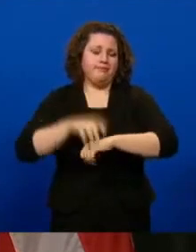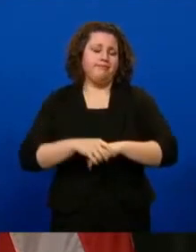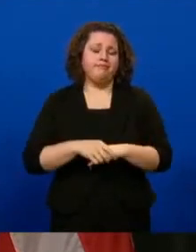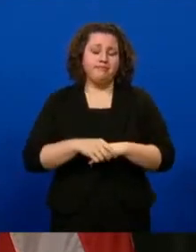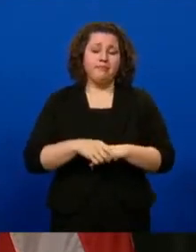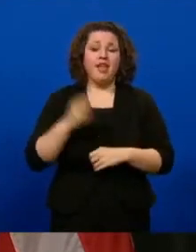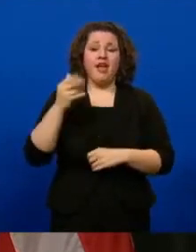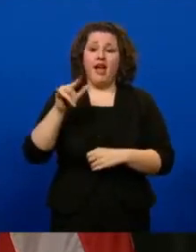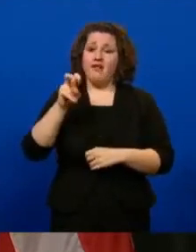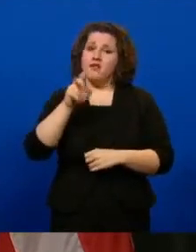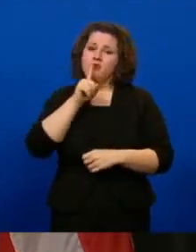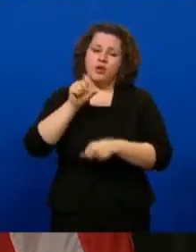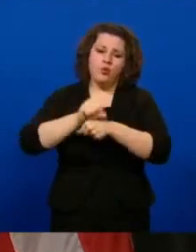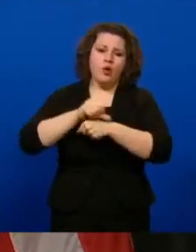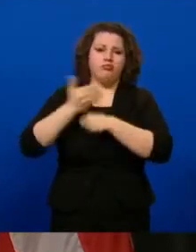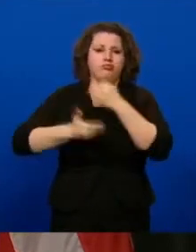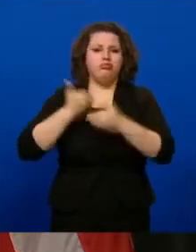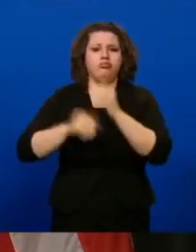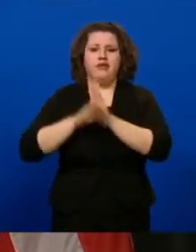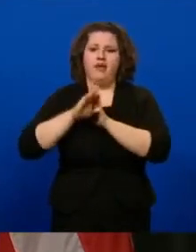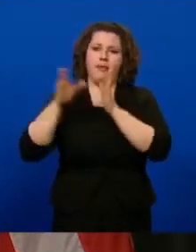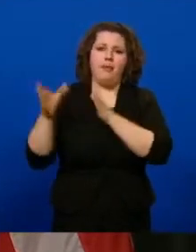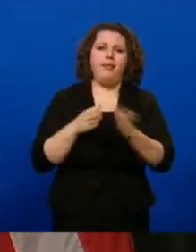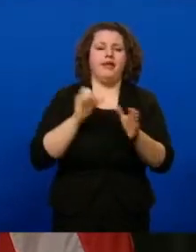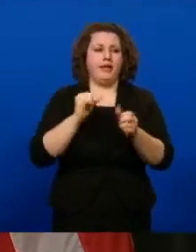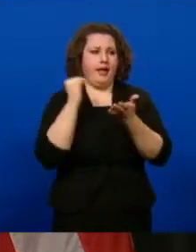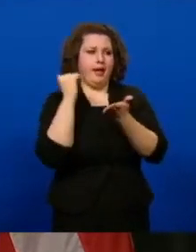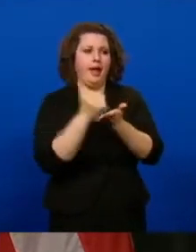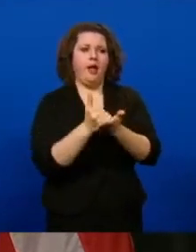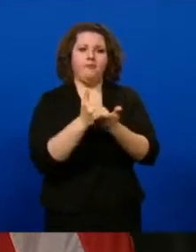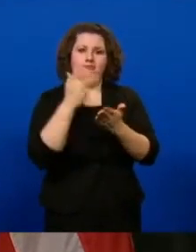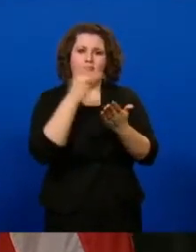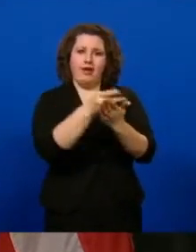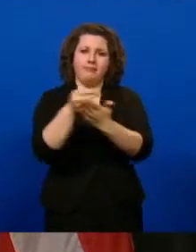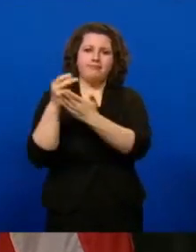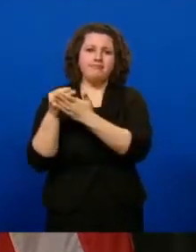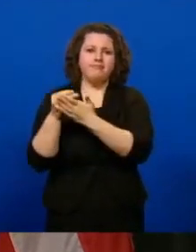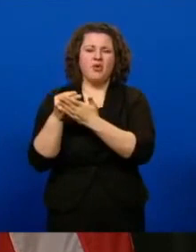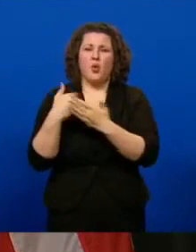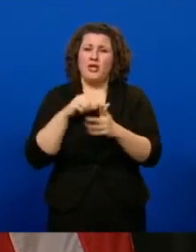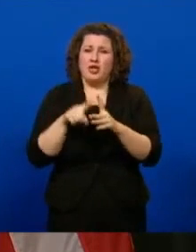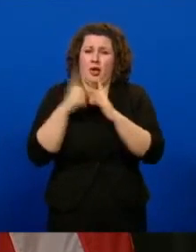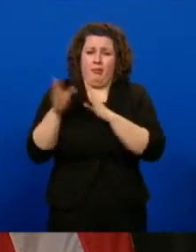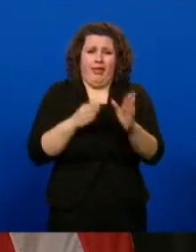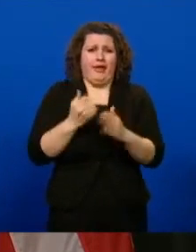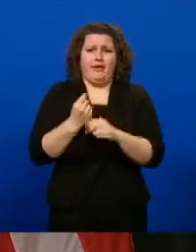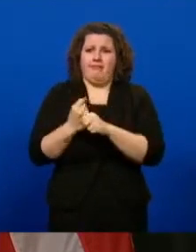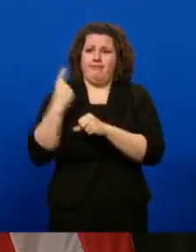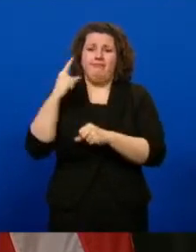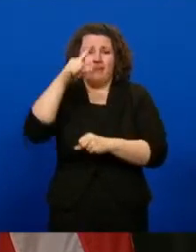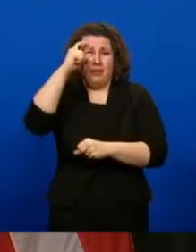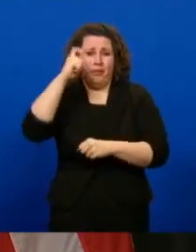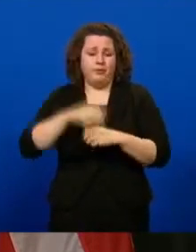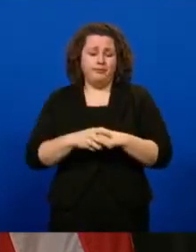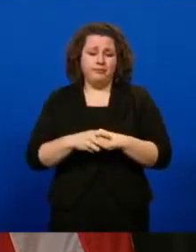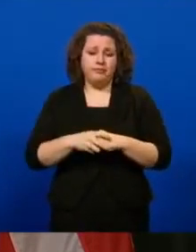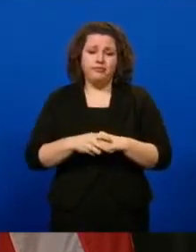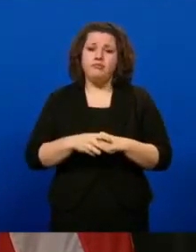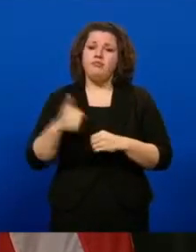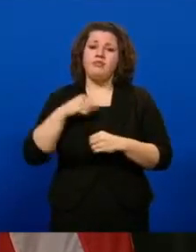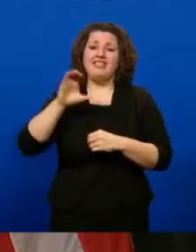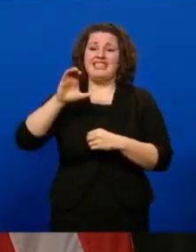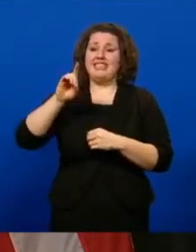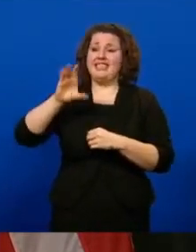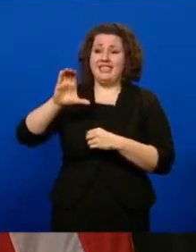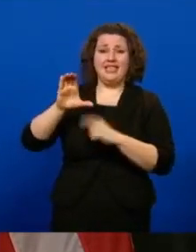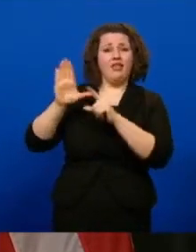working very hard, developing our plan to assist with the vaccination for COVID since early last summer. We have regular meetings with the CDC and their